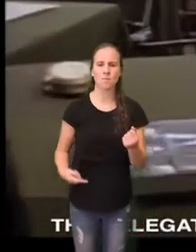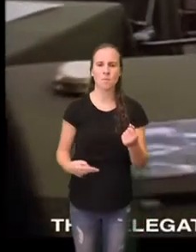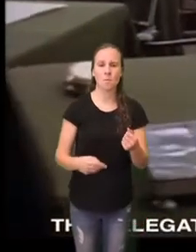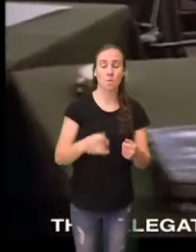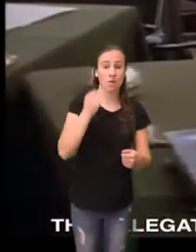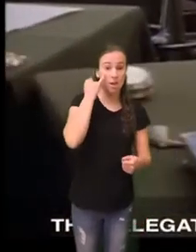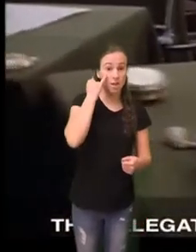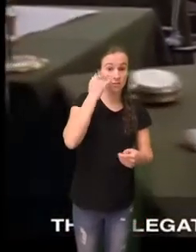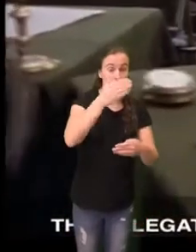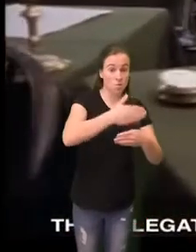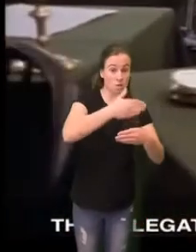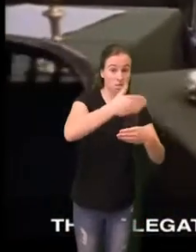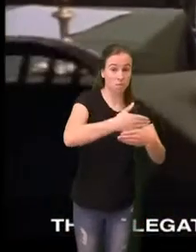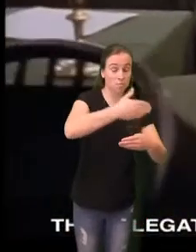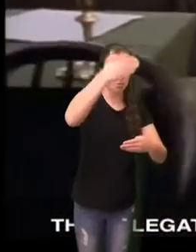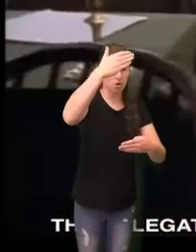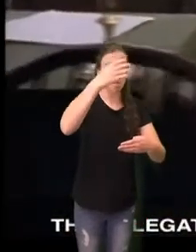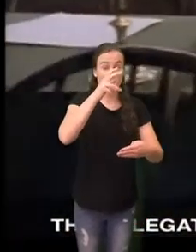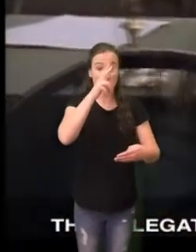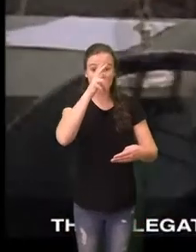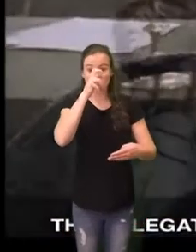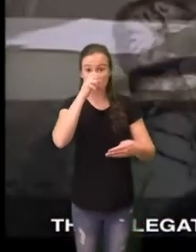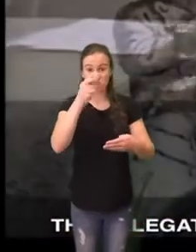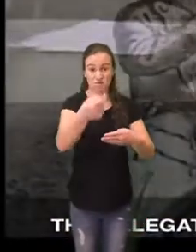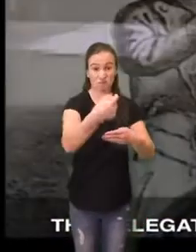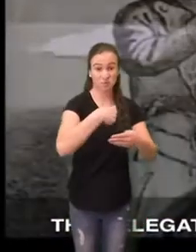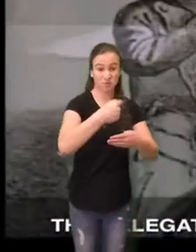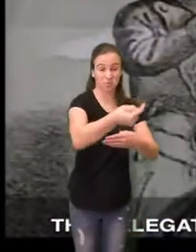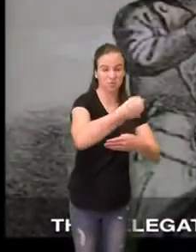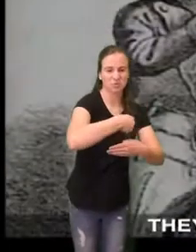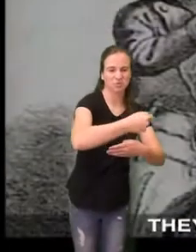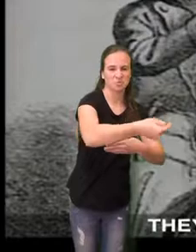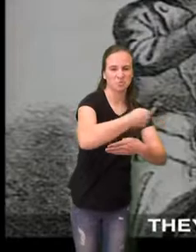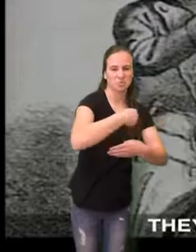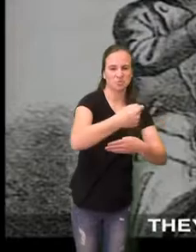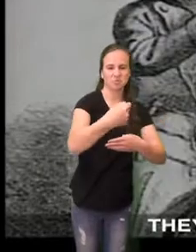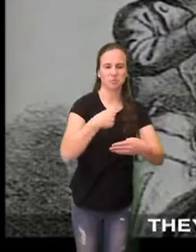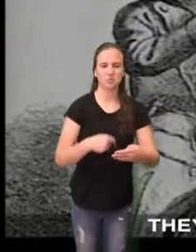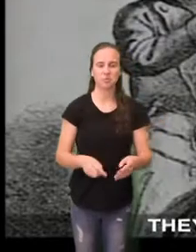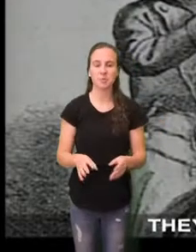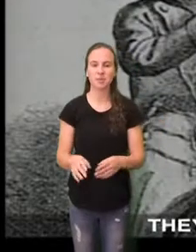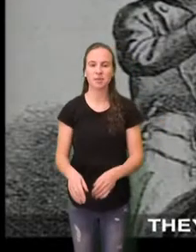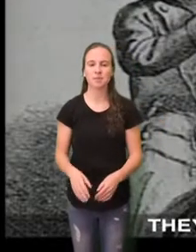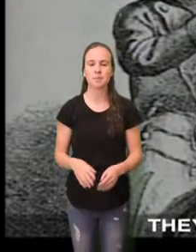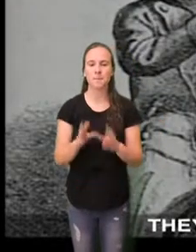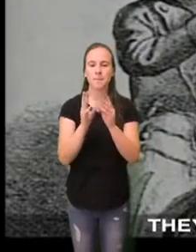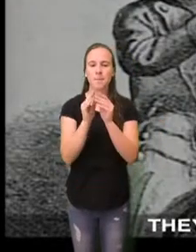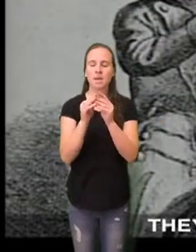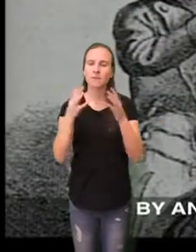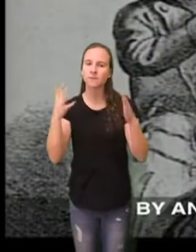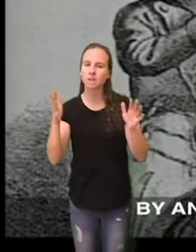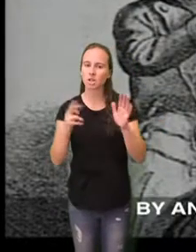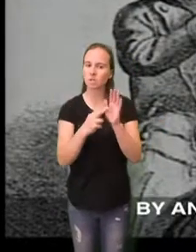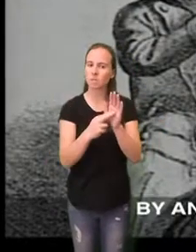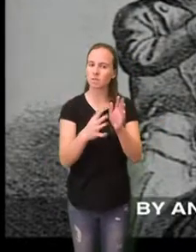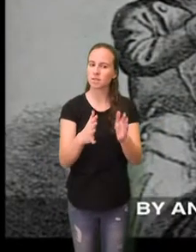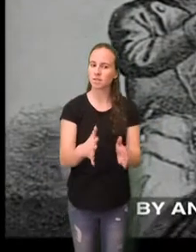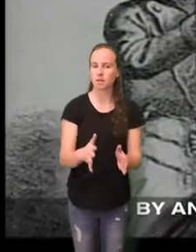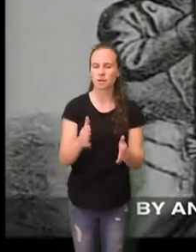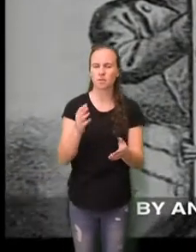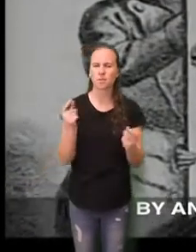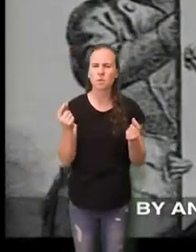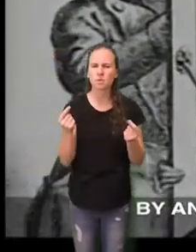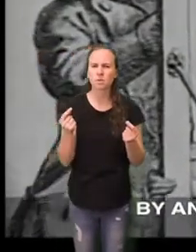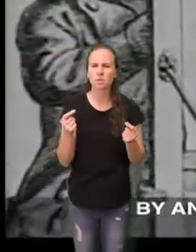In between meetings, the delegates do what they can to find relief. They have their portraits made by an